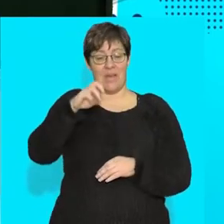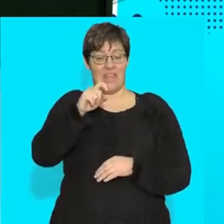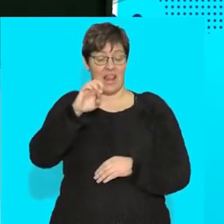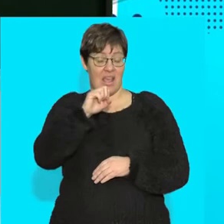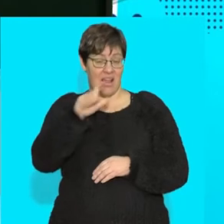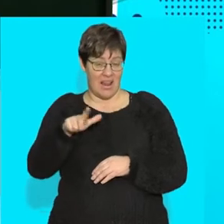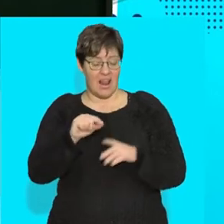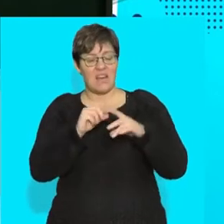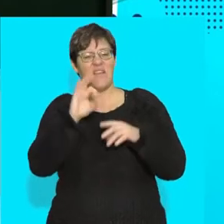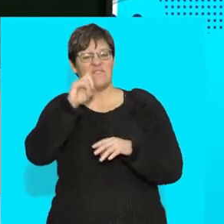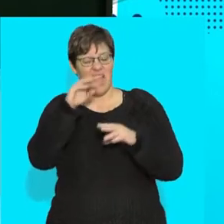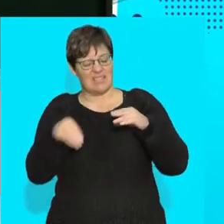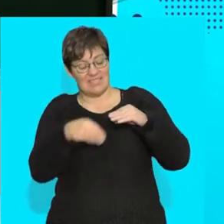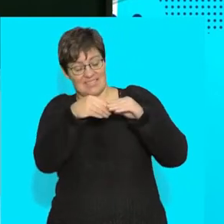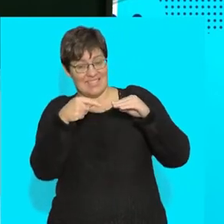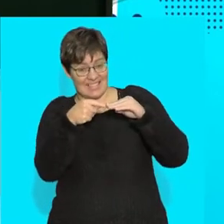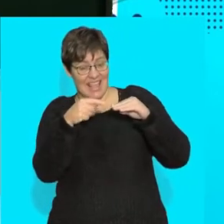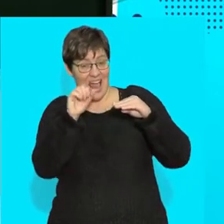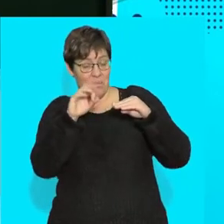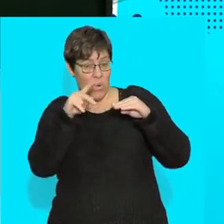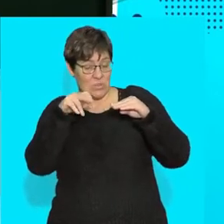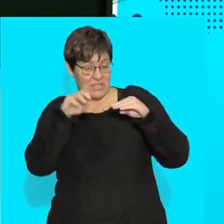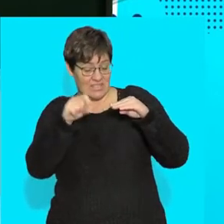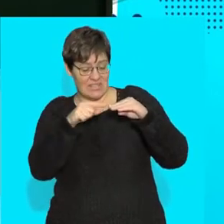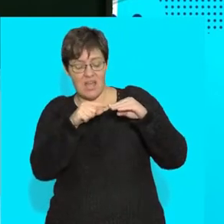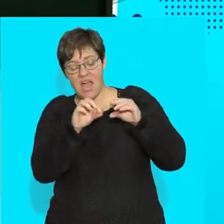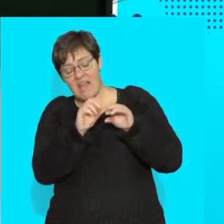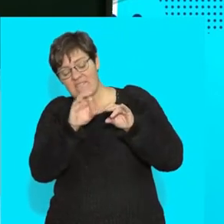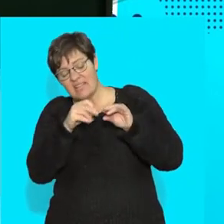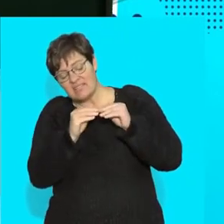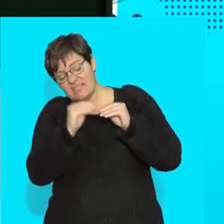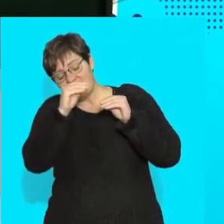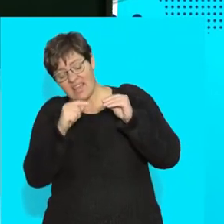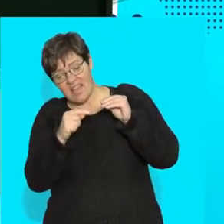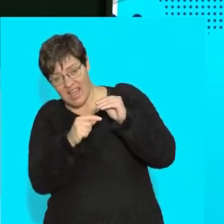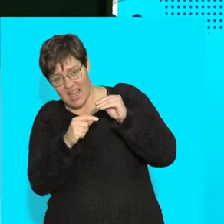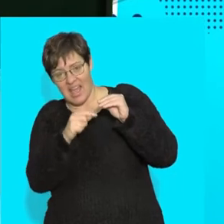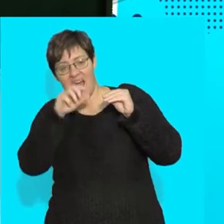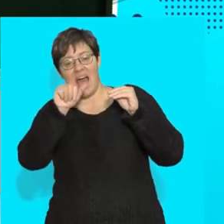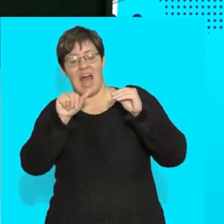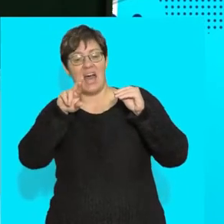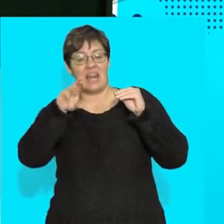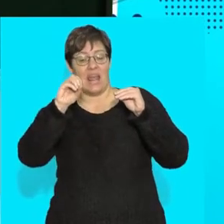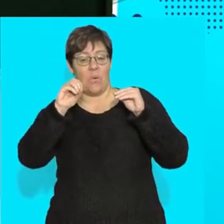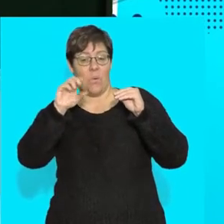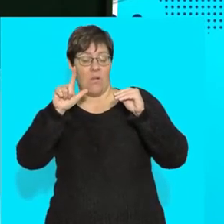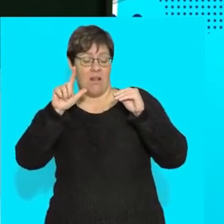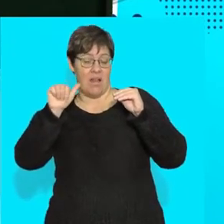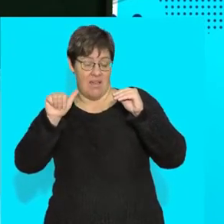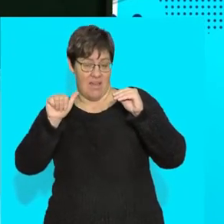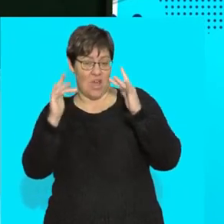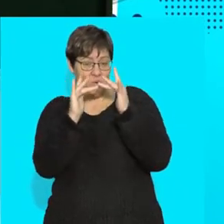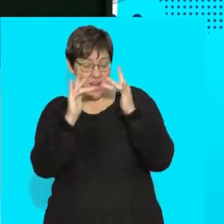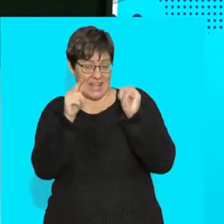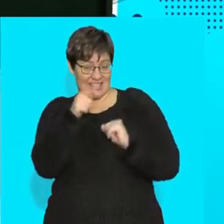underneath, the adipose tissue. When I lift up the fat, all right, I've got that areola connective tissue. And